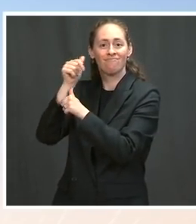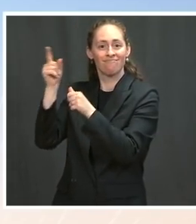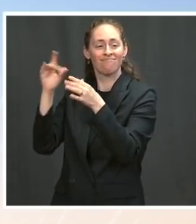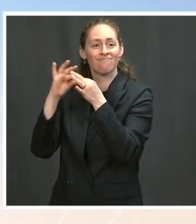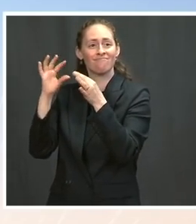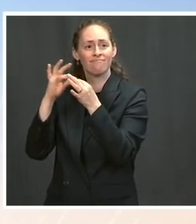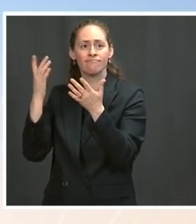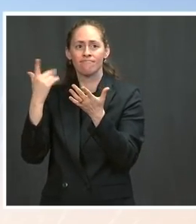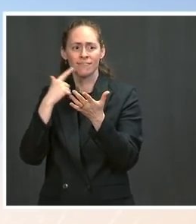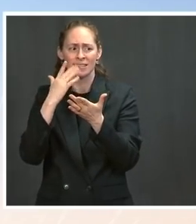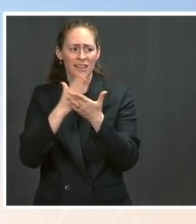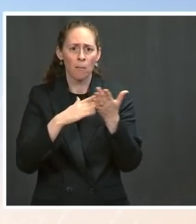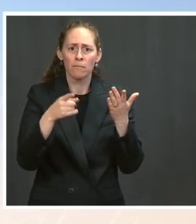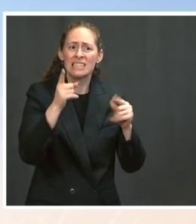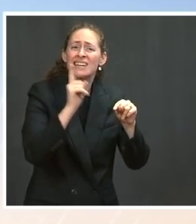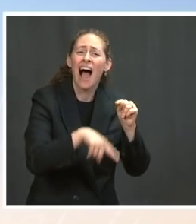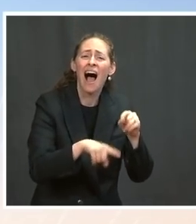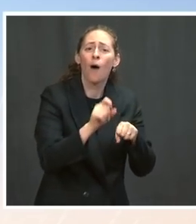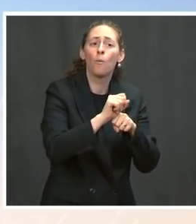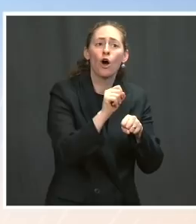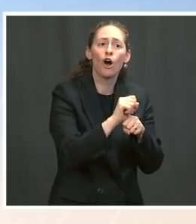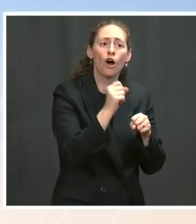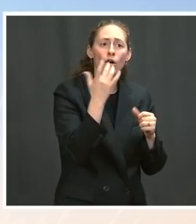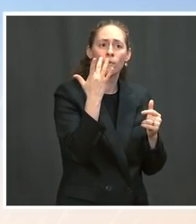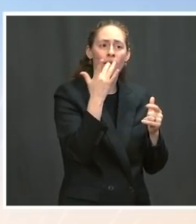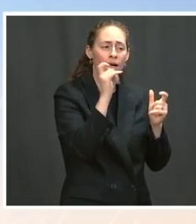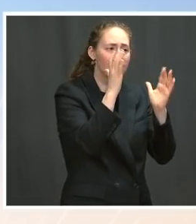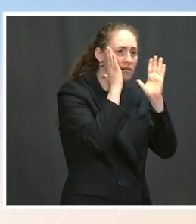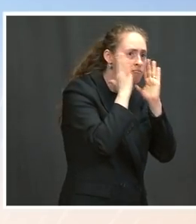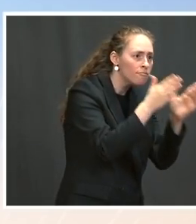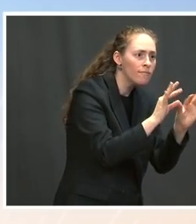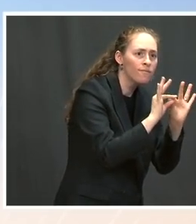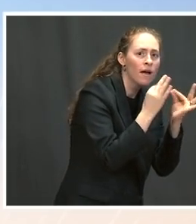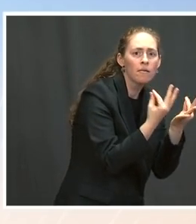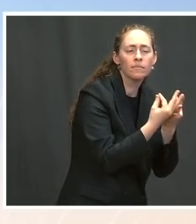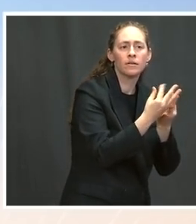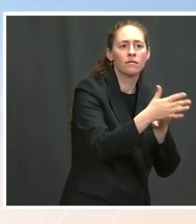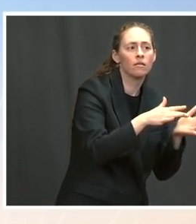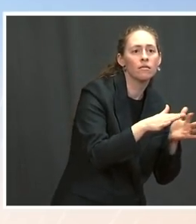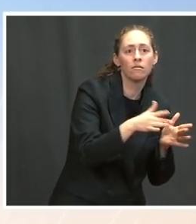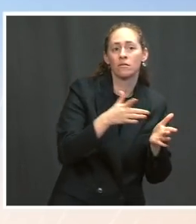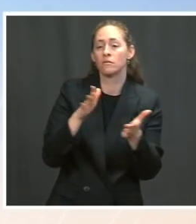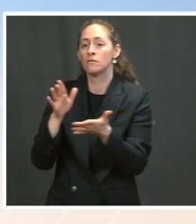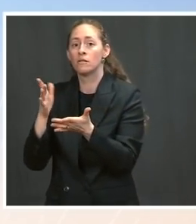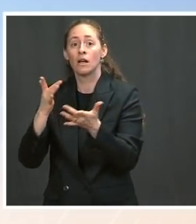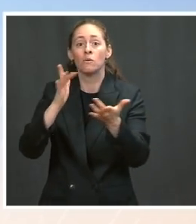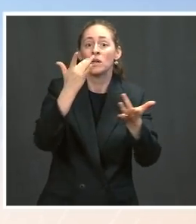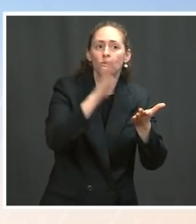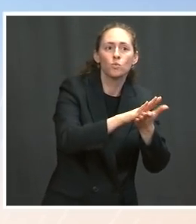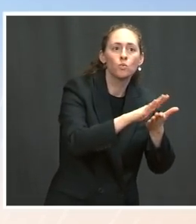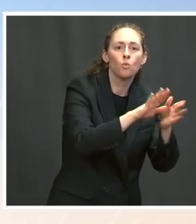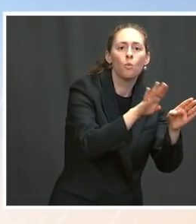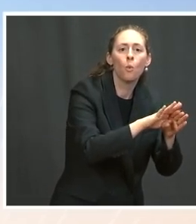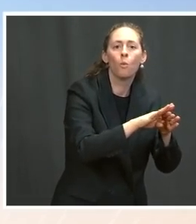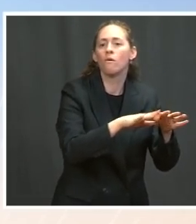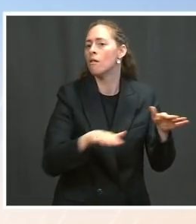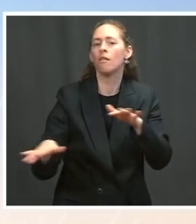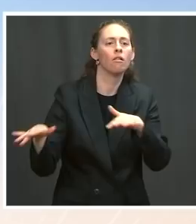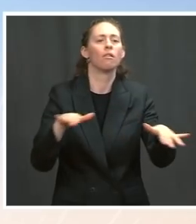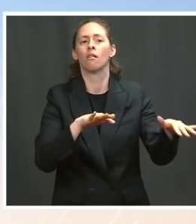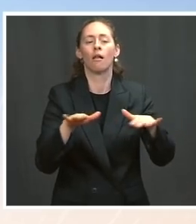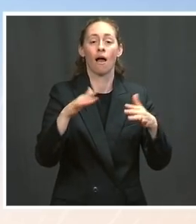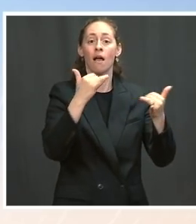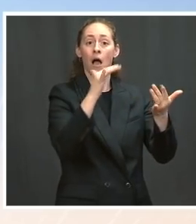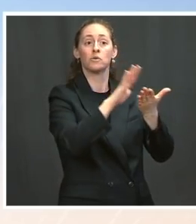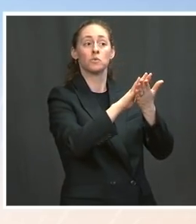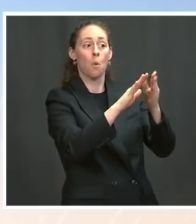of reasons, including childcare and schools, fortunately, beginning to reopen more than 50 percent five days a week, just to note the data